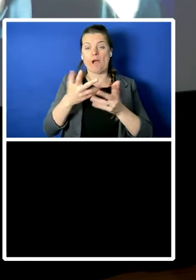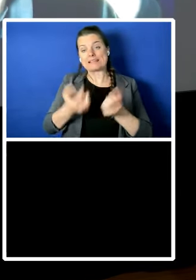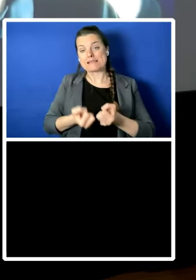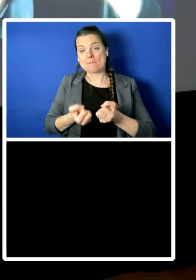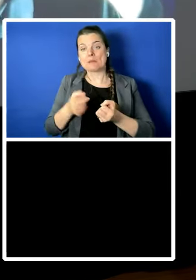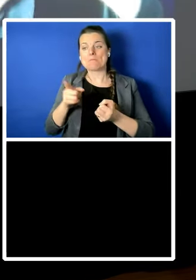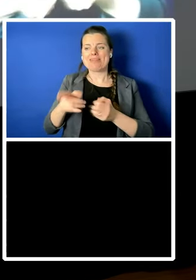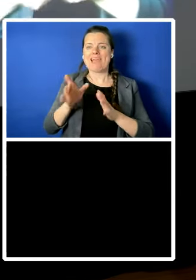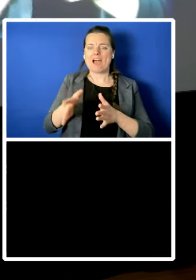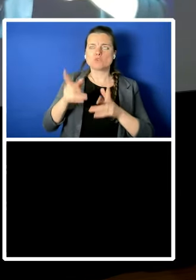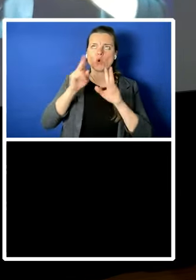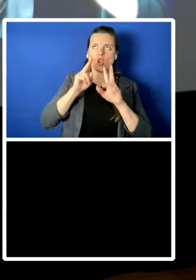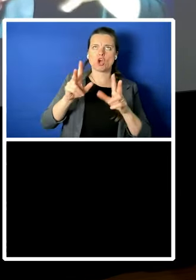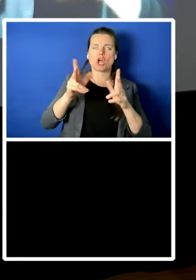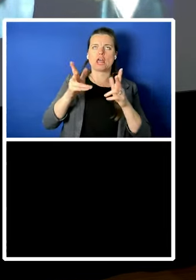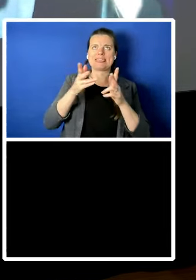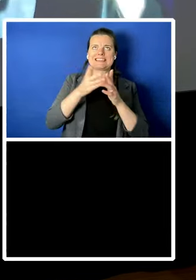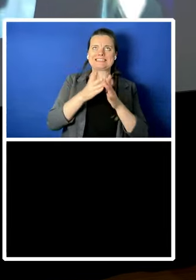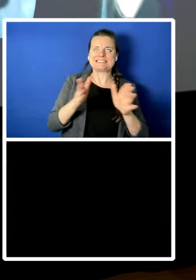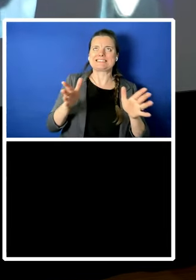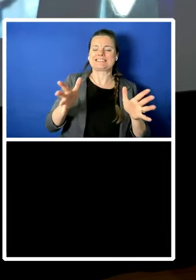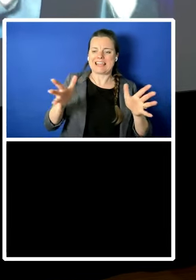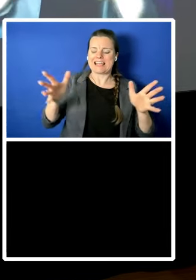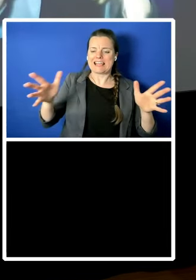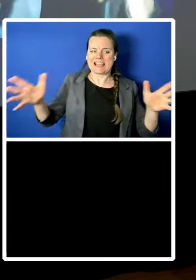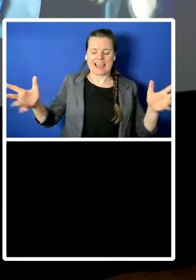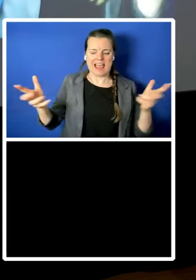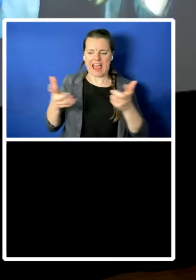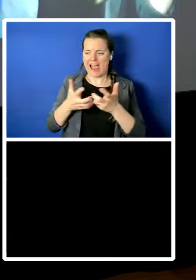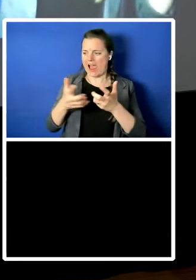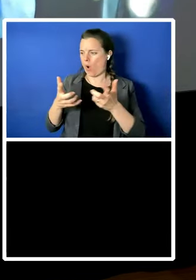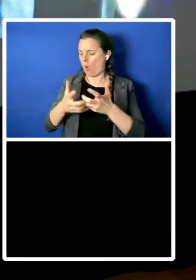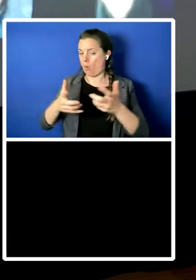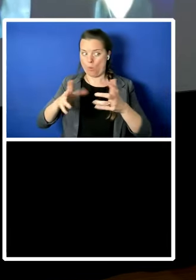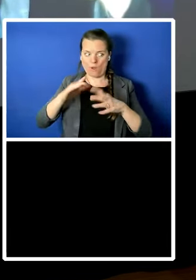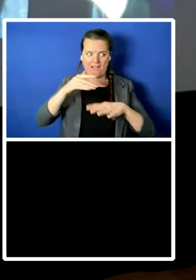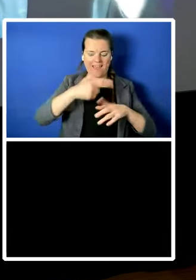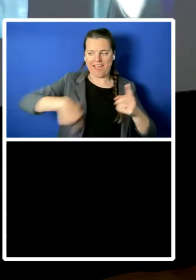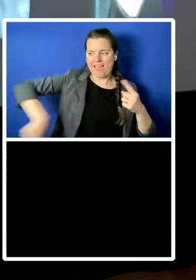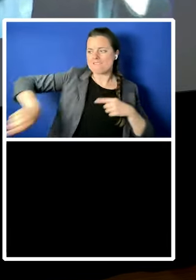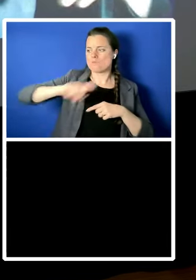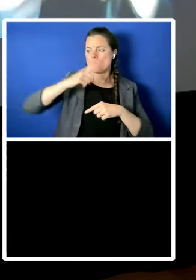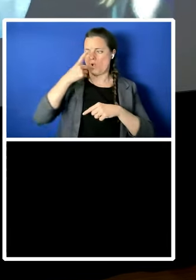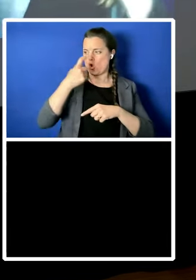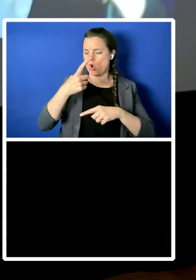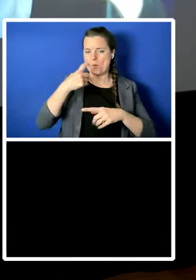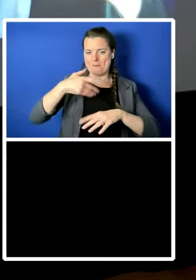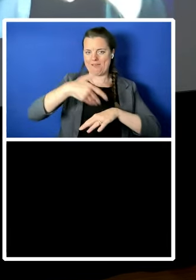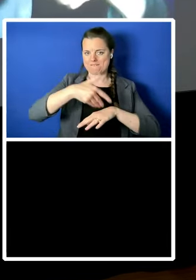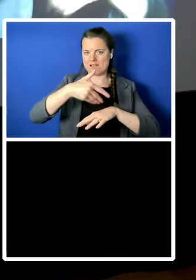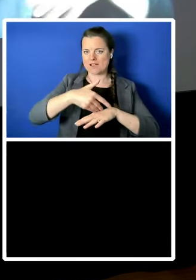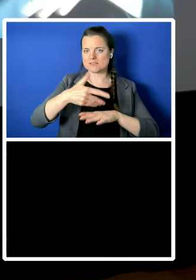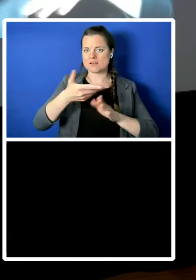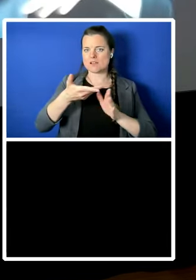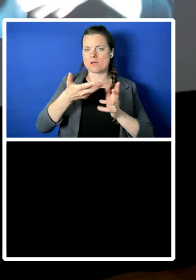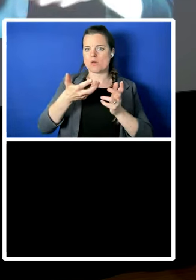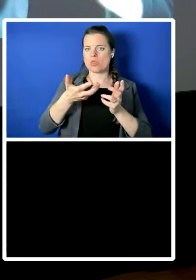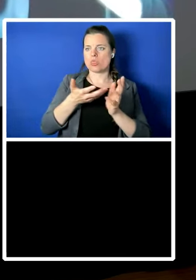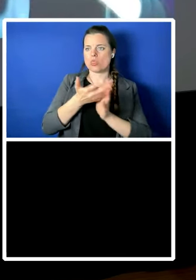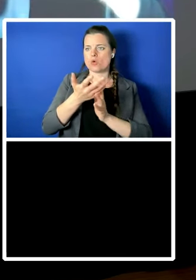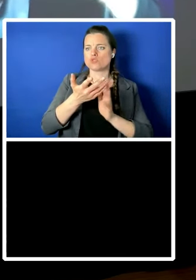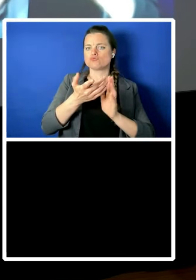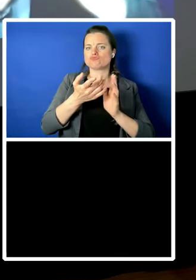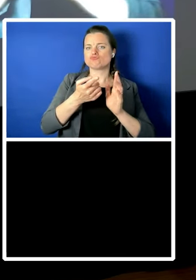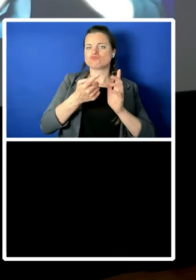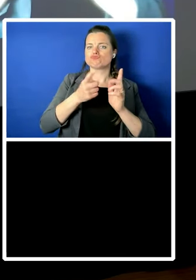everybody's rights and freedoms are potentially going to be affected by responses to environmental questions so i